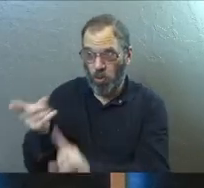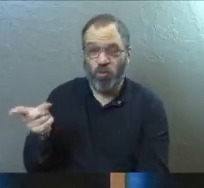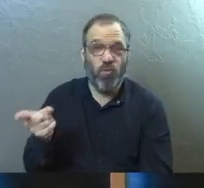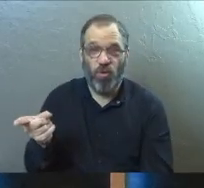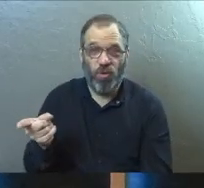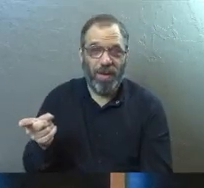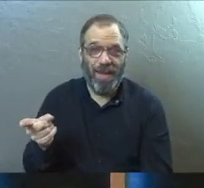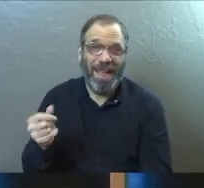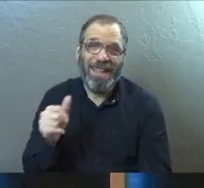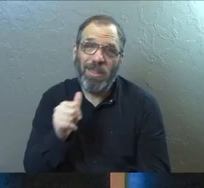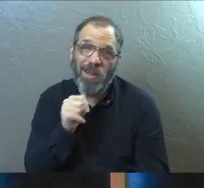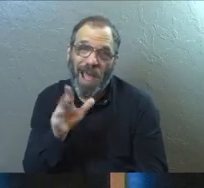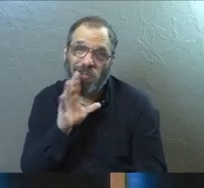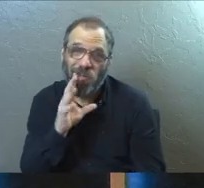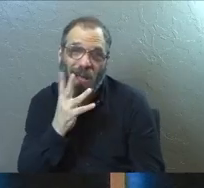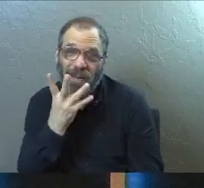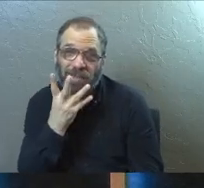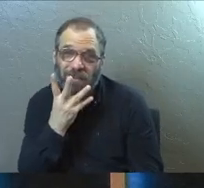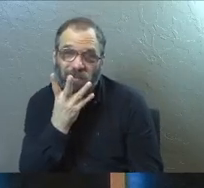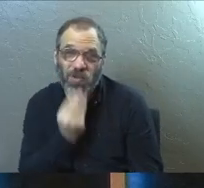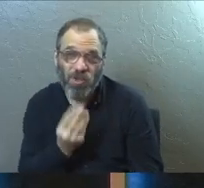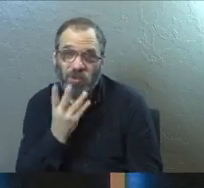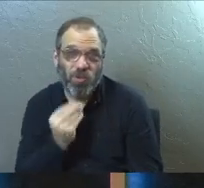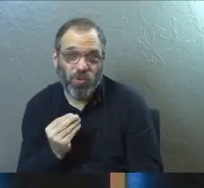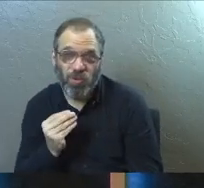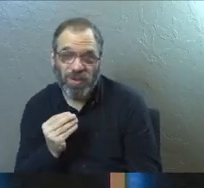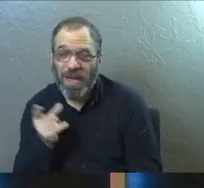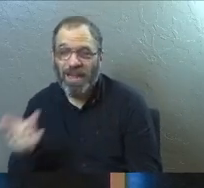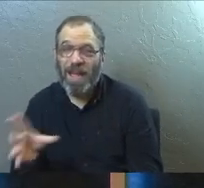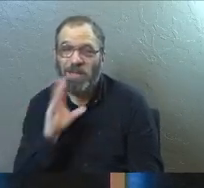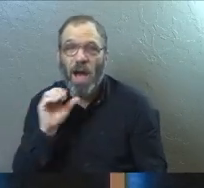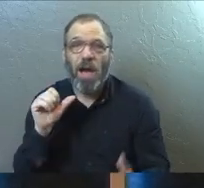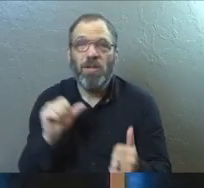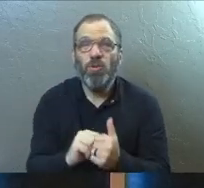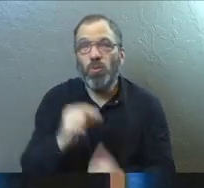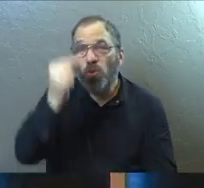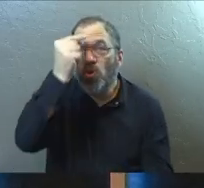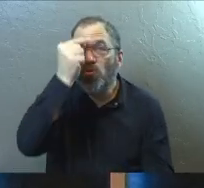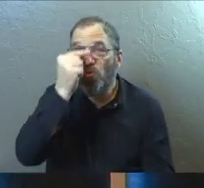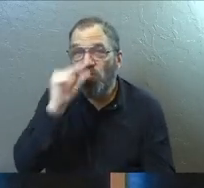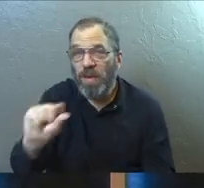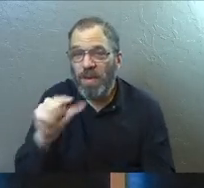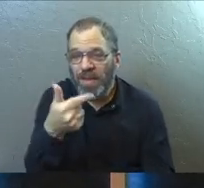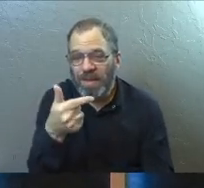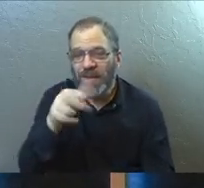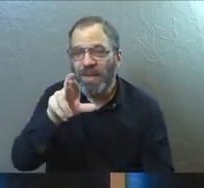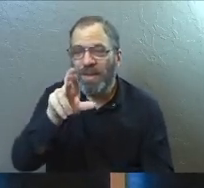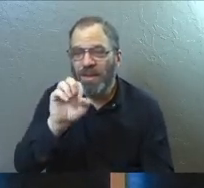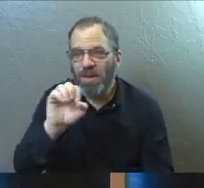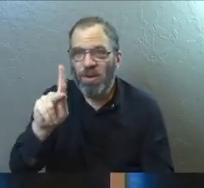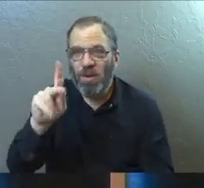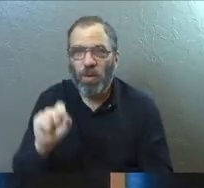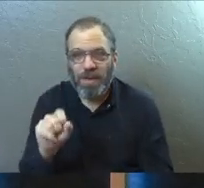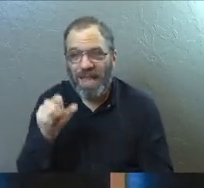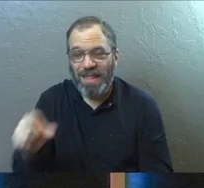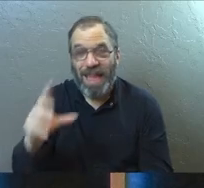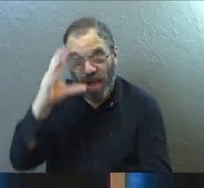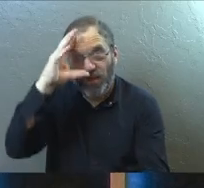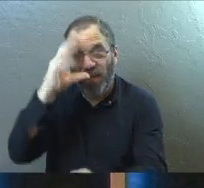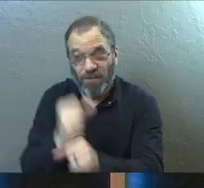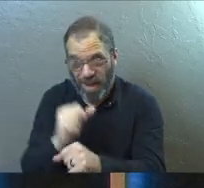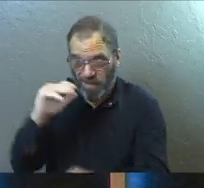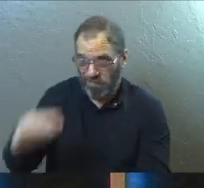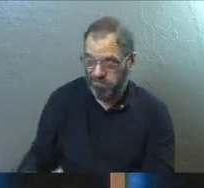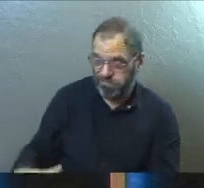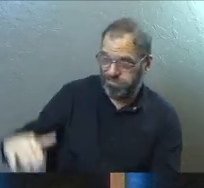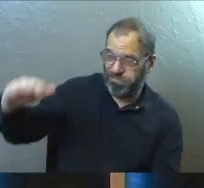They're not speaking to Jewish people, Paul and Barnabas right now. They're speaking to Greeks. And because this was the faith that they